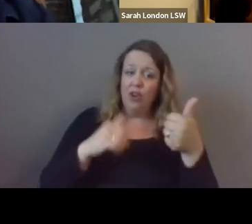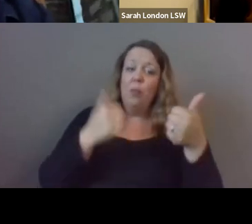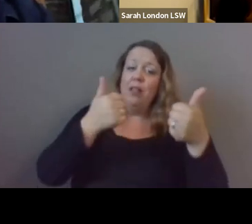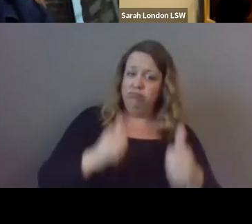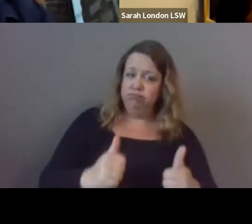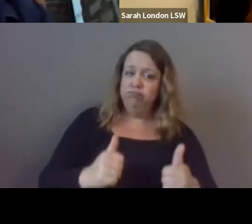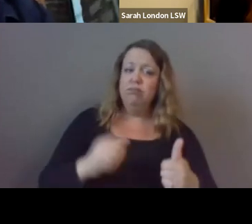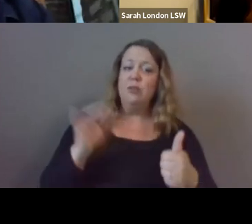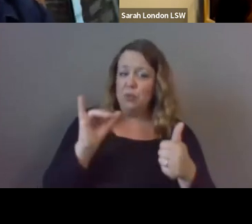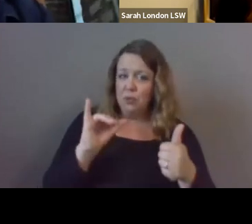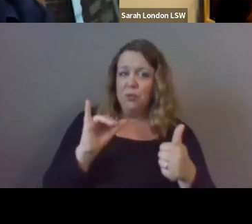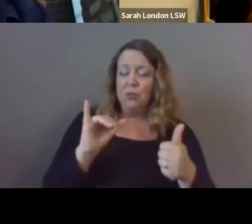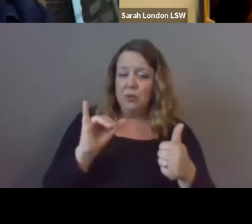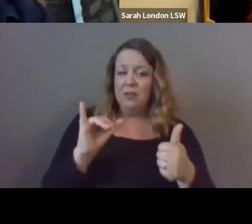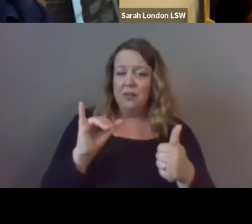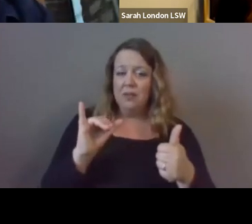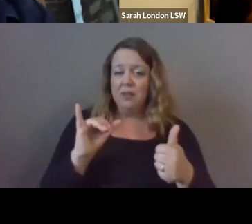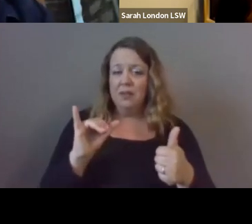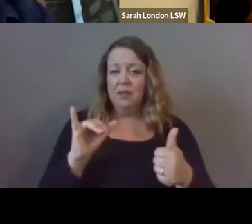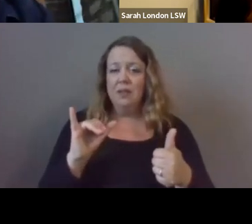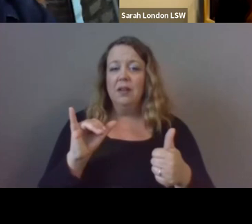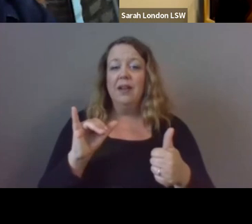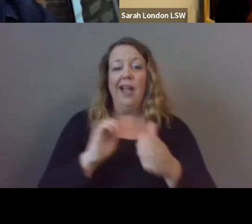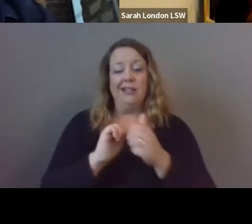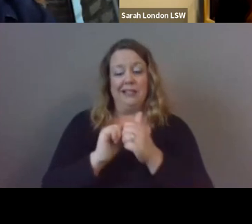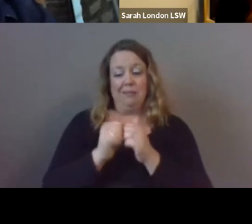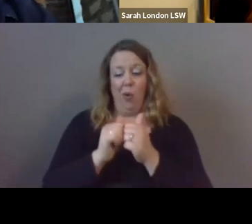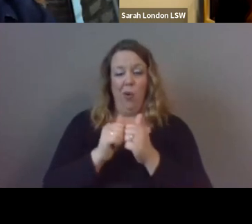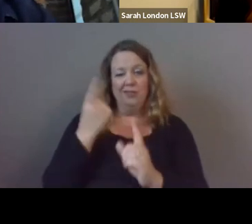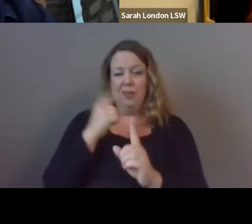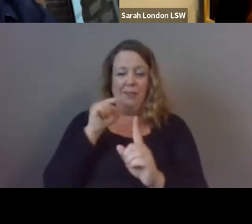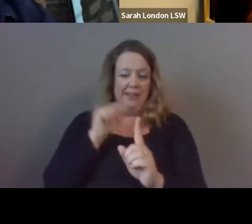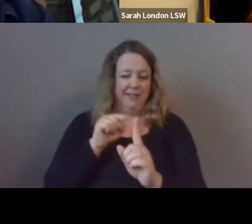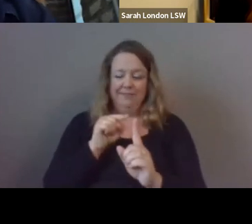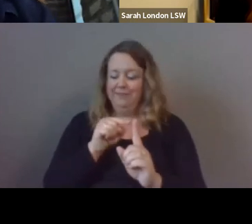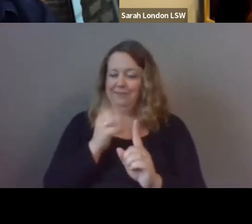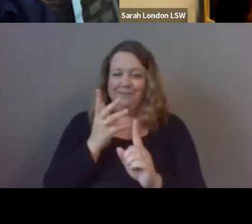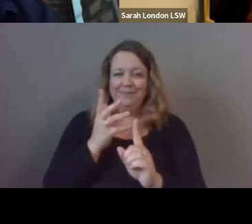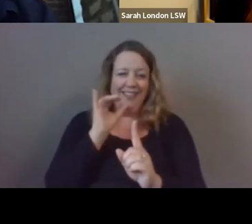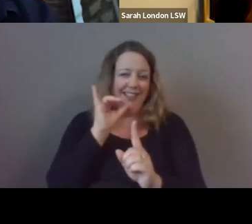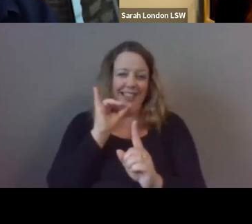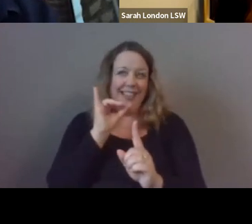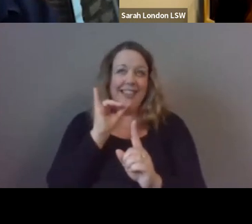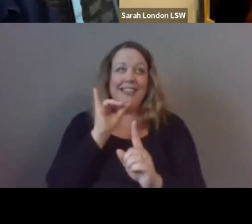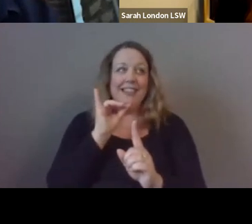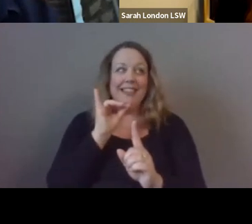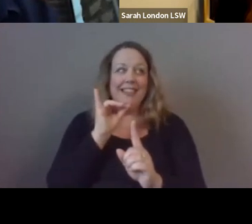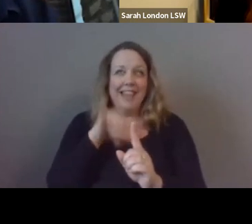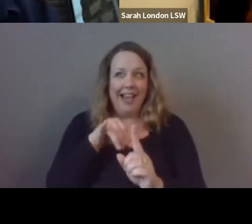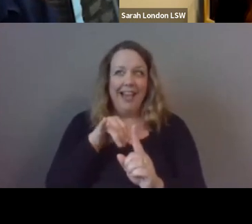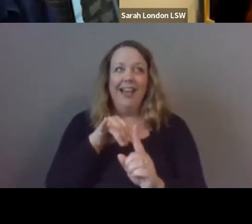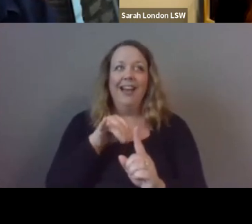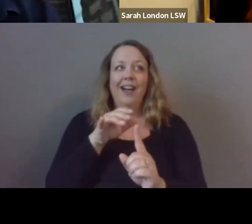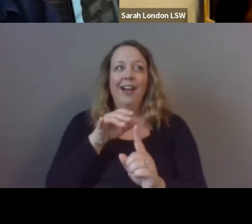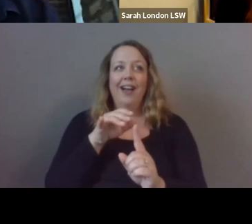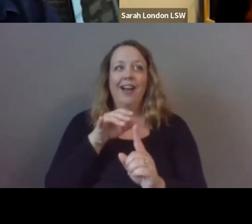within your life um and sports is one of those things one of those areas where you get to intentionally